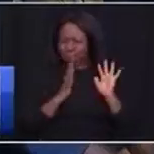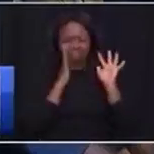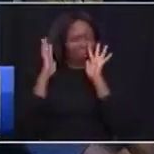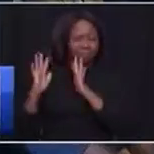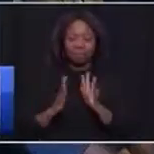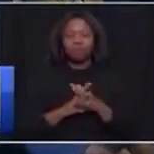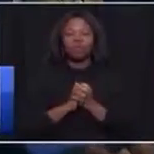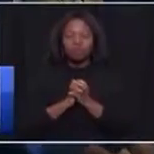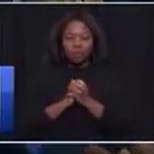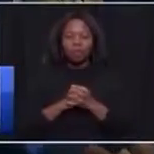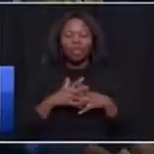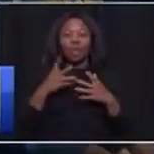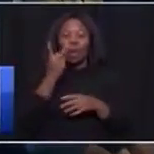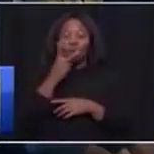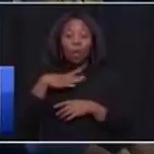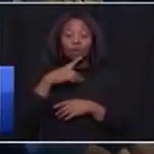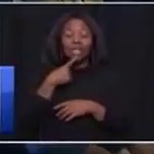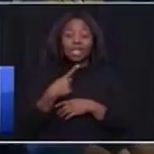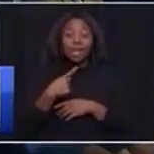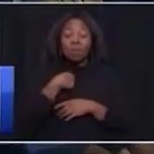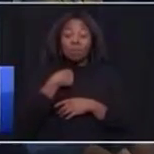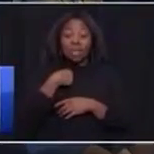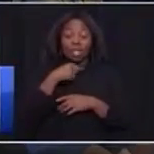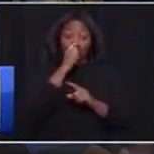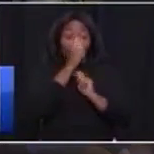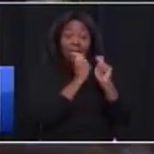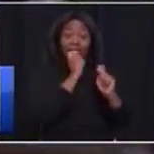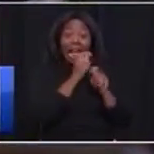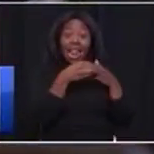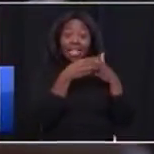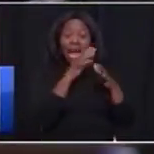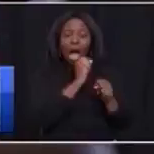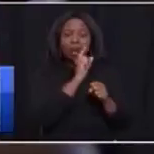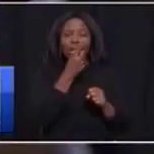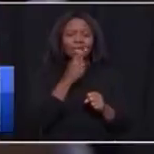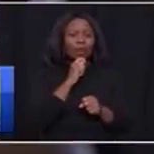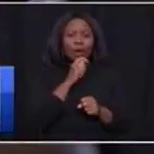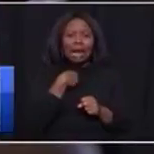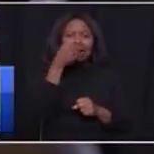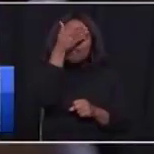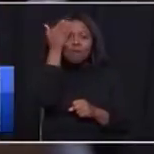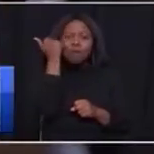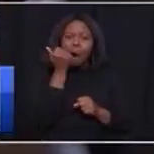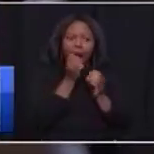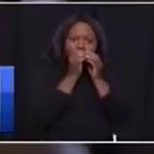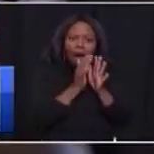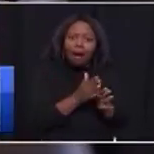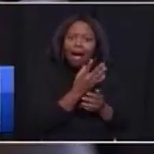I also want to say that I have met with traditional leaders in how to not in a case at C but in my horse